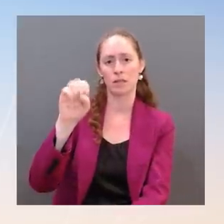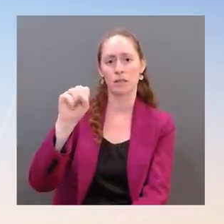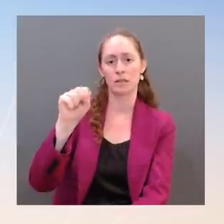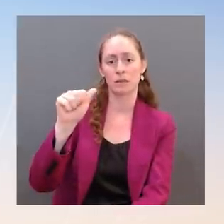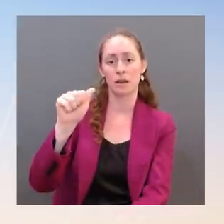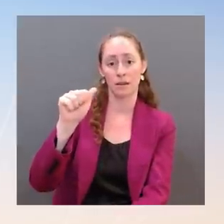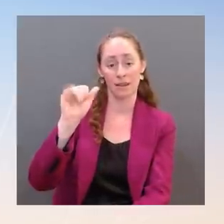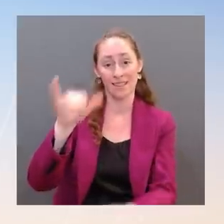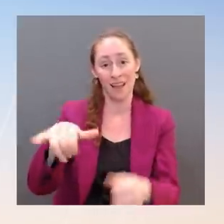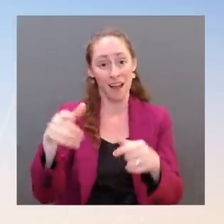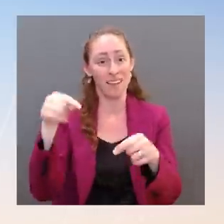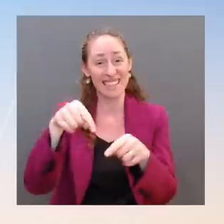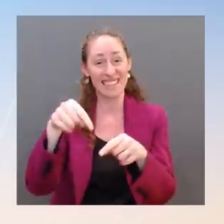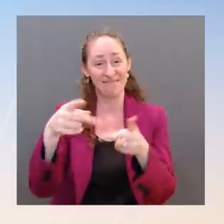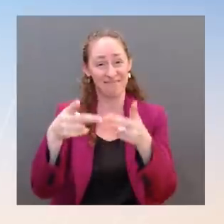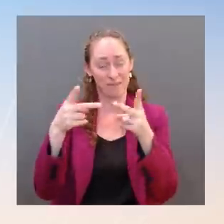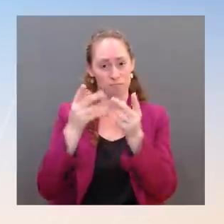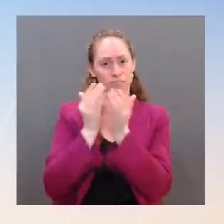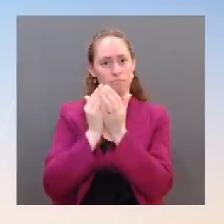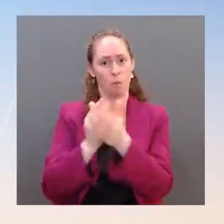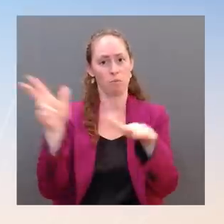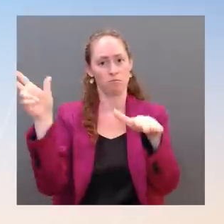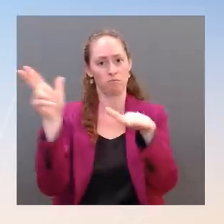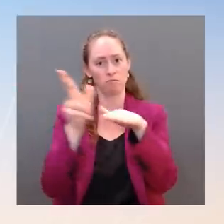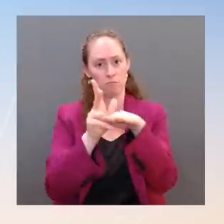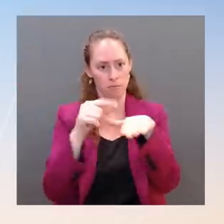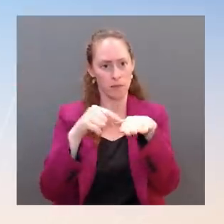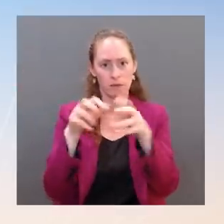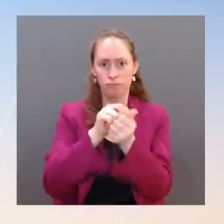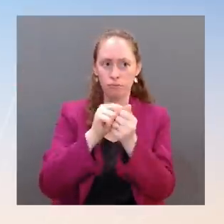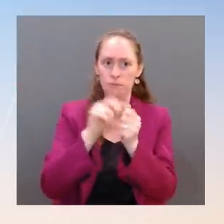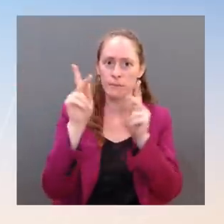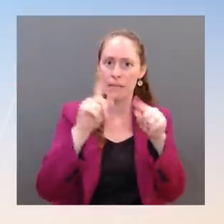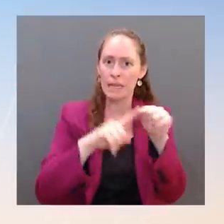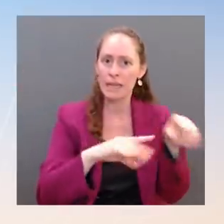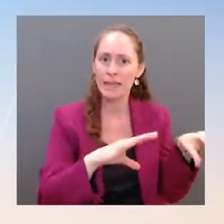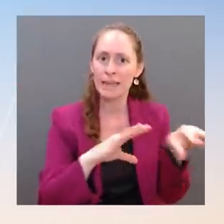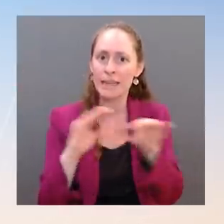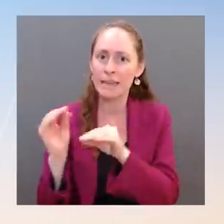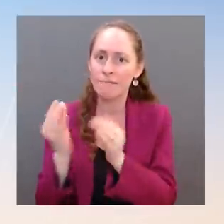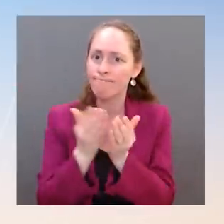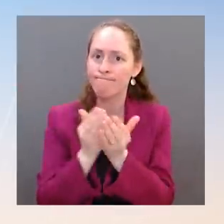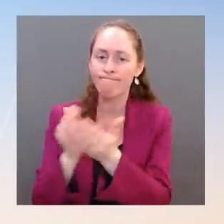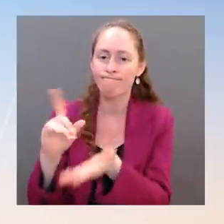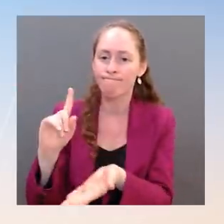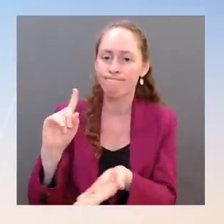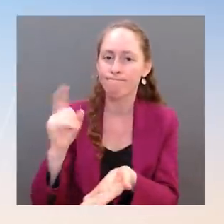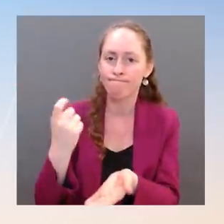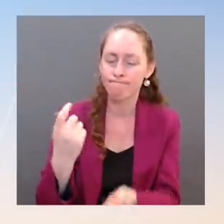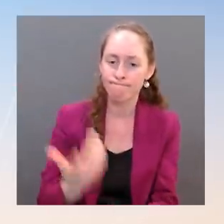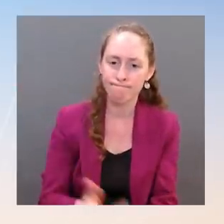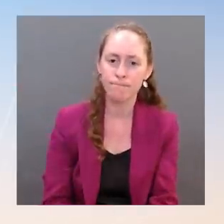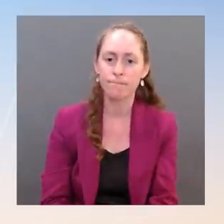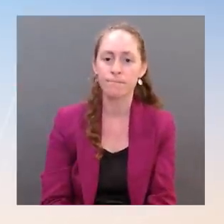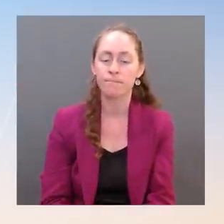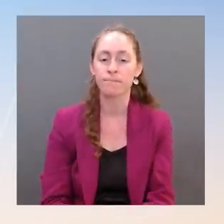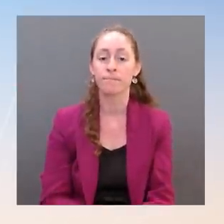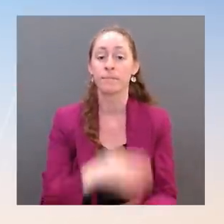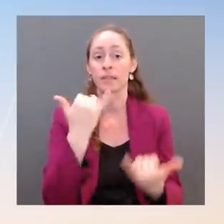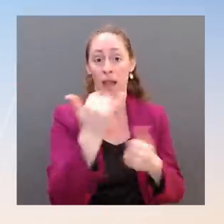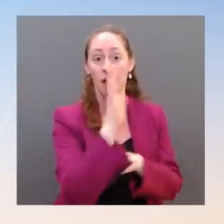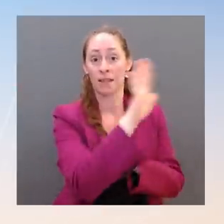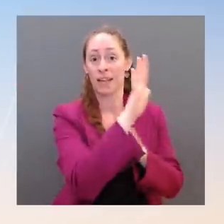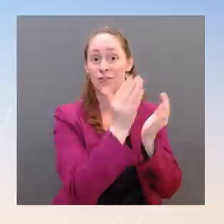Second, Russian ships are engaged in an effective blockade of commercial ship traffic that would- could